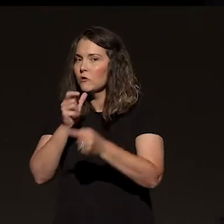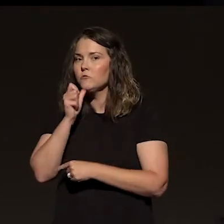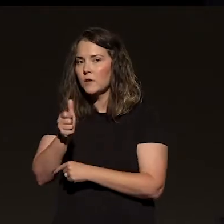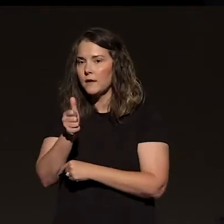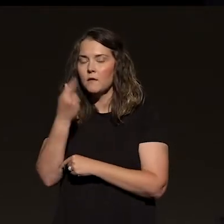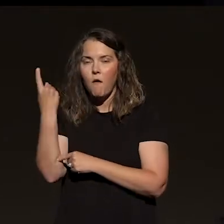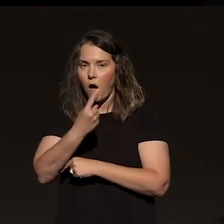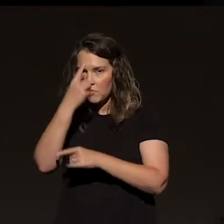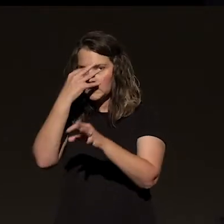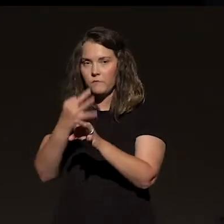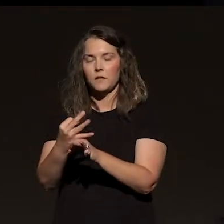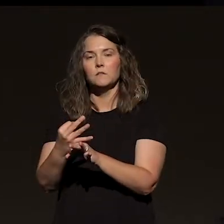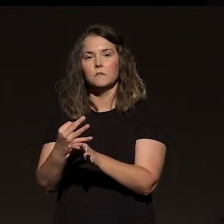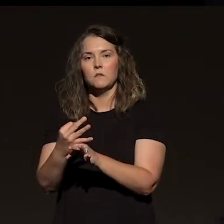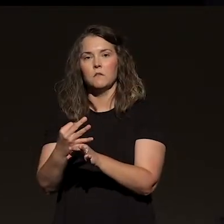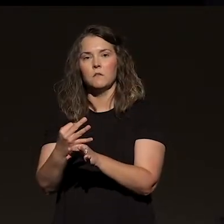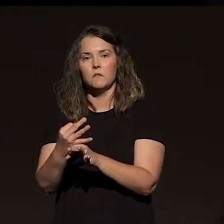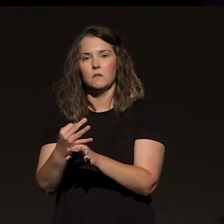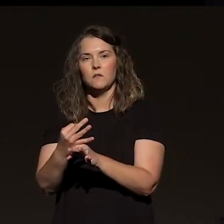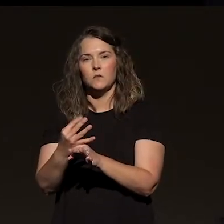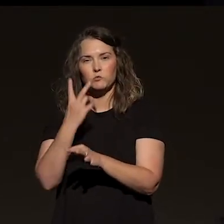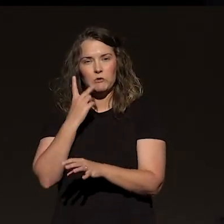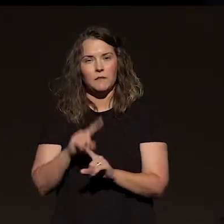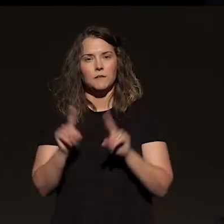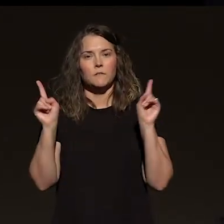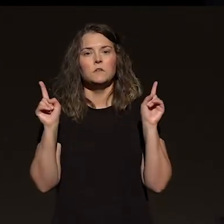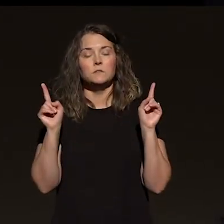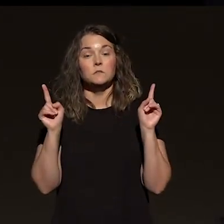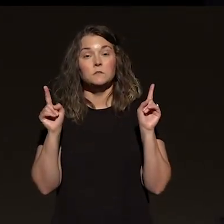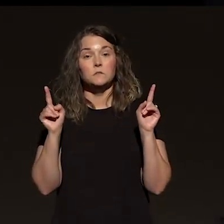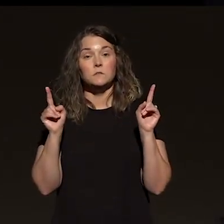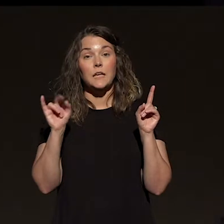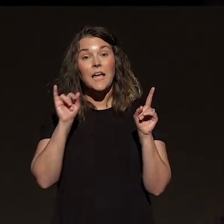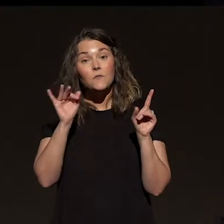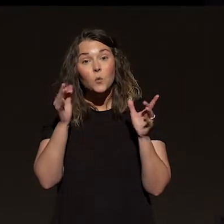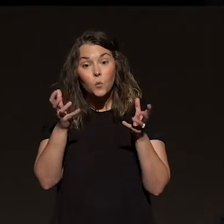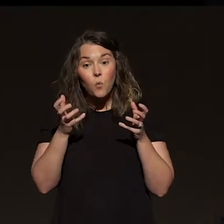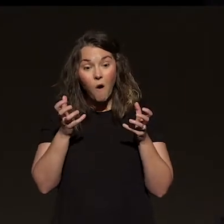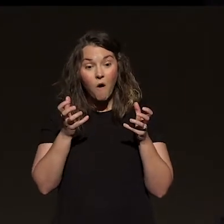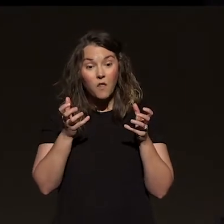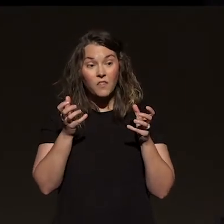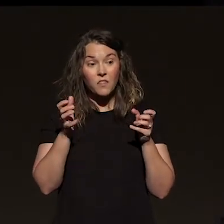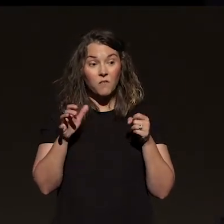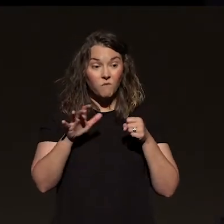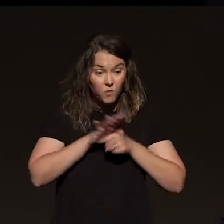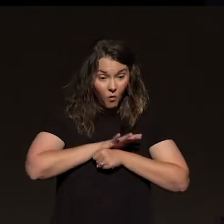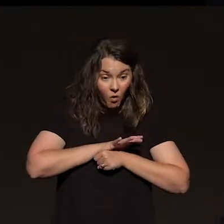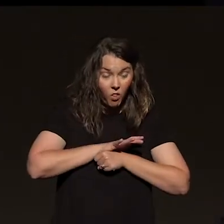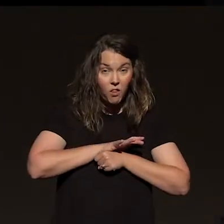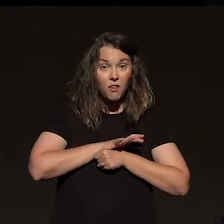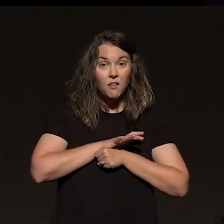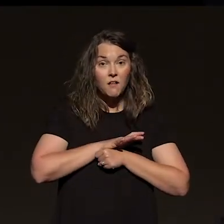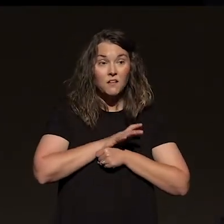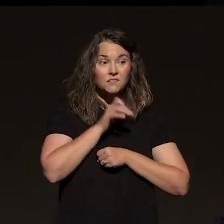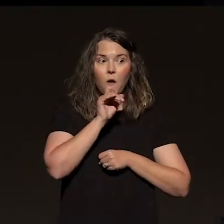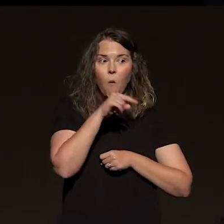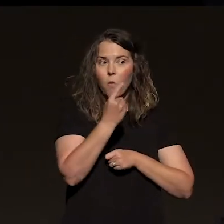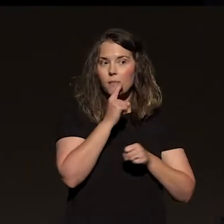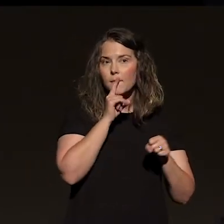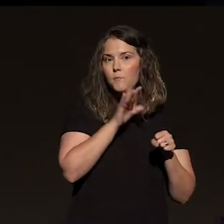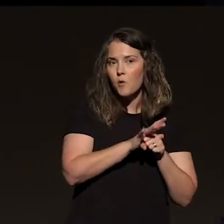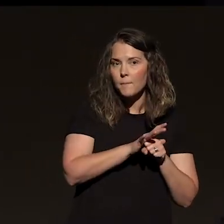You get it? You feel it? Okay, if that's what you want, not just whack, whack, whack, whack, whack, but do something,